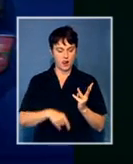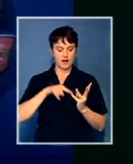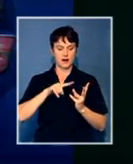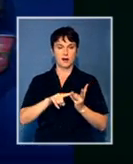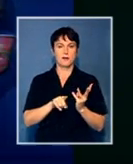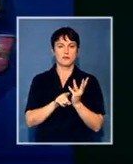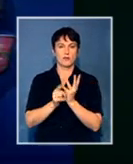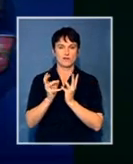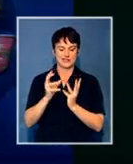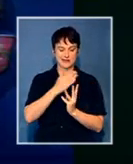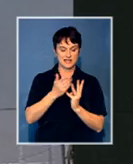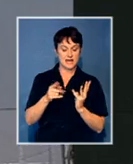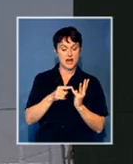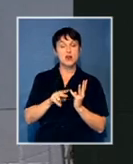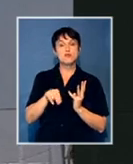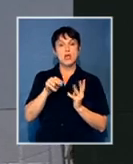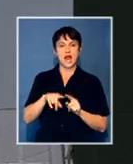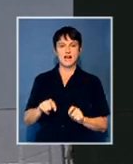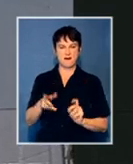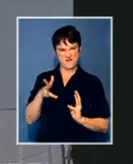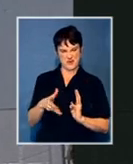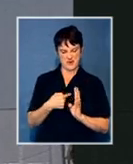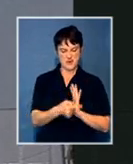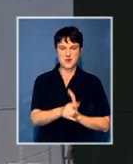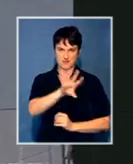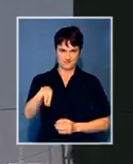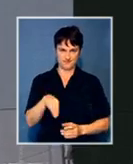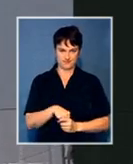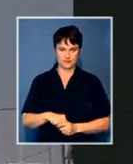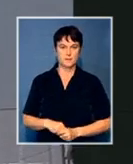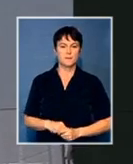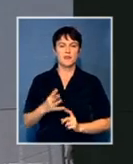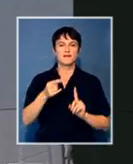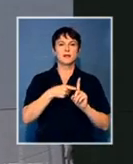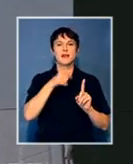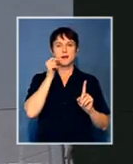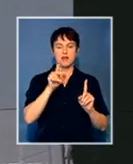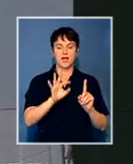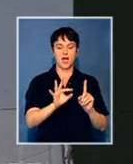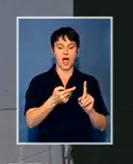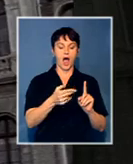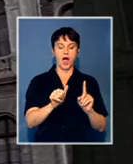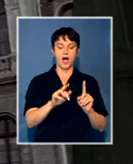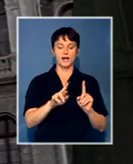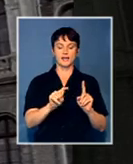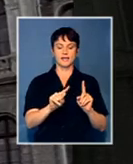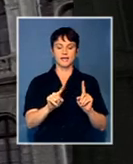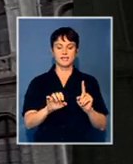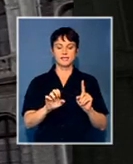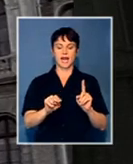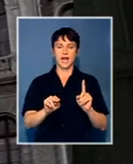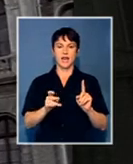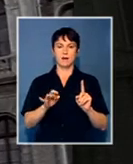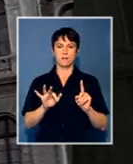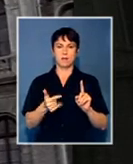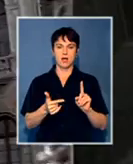the Northern Cape might also be included. Volksfront leader, Dr. Fadi Hudsonberg, emphasized that nothing will